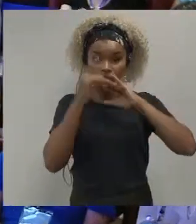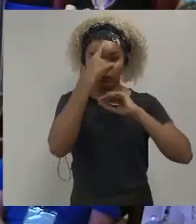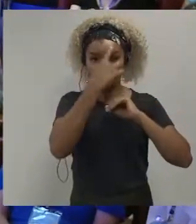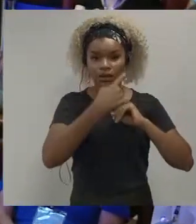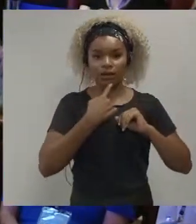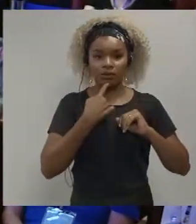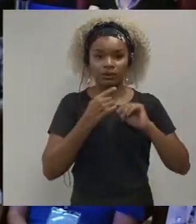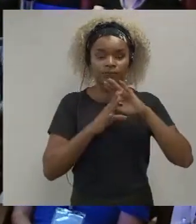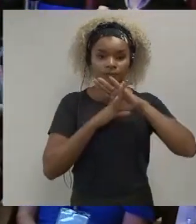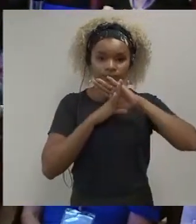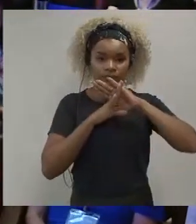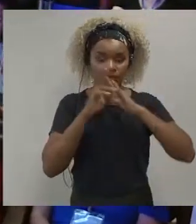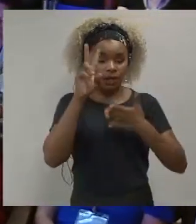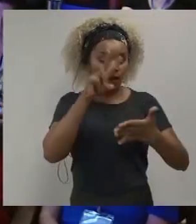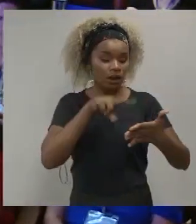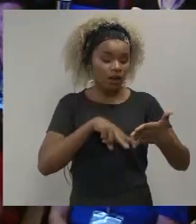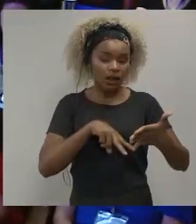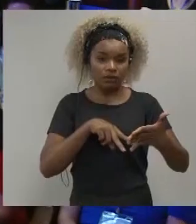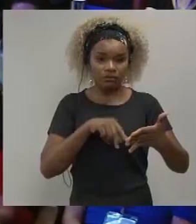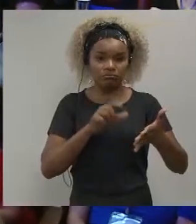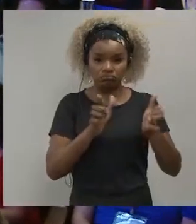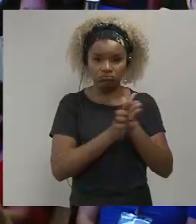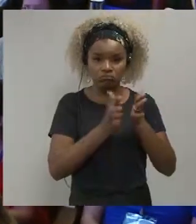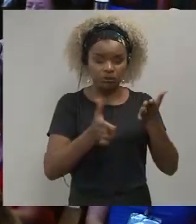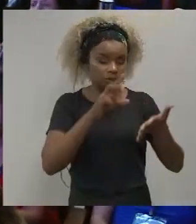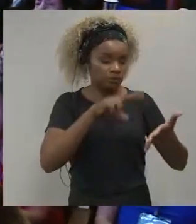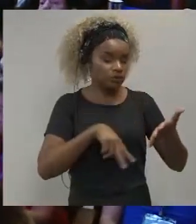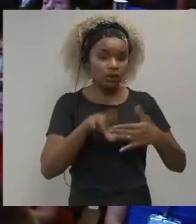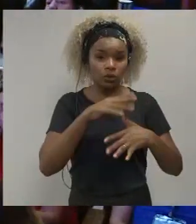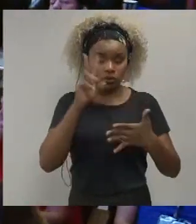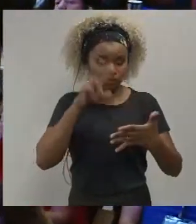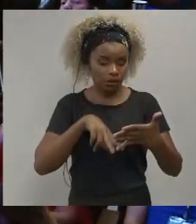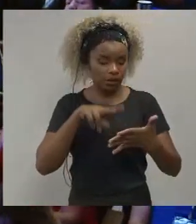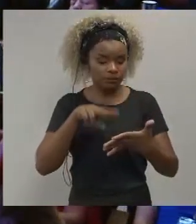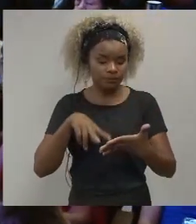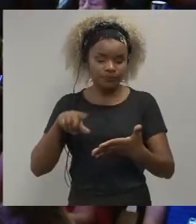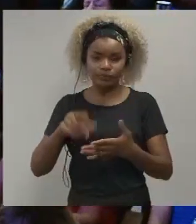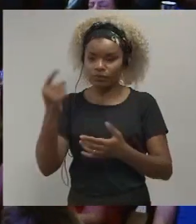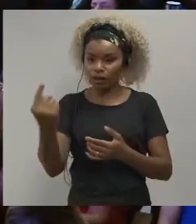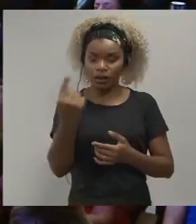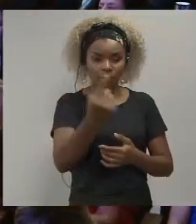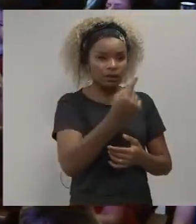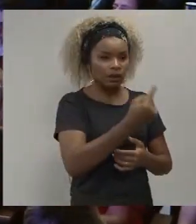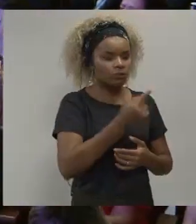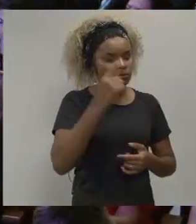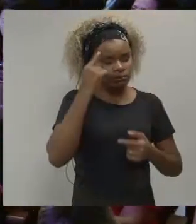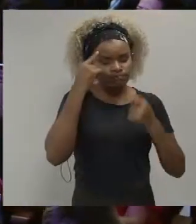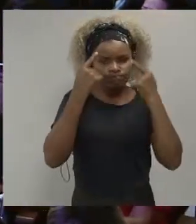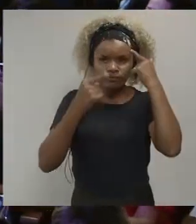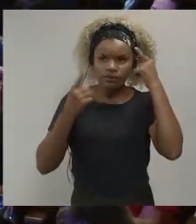same memo so they can each formulate their own thoughts and the boss speaks last